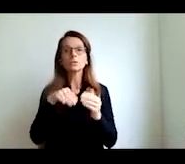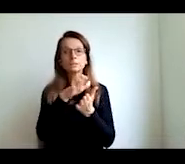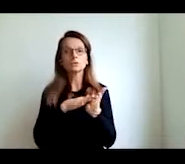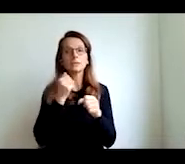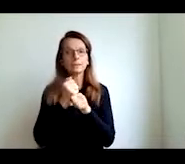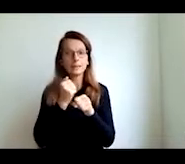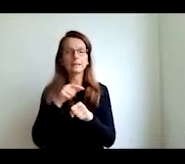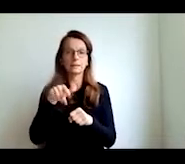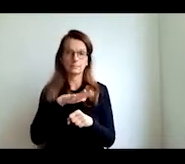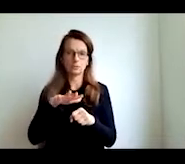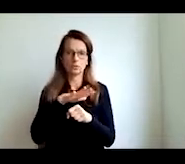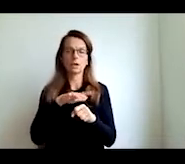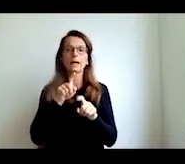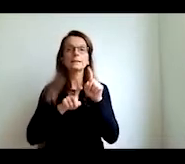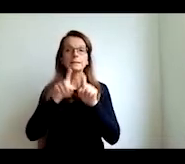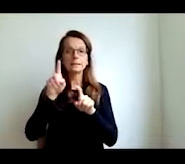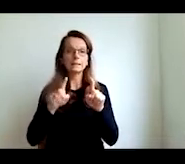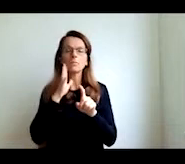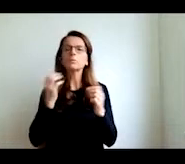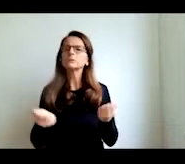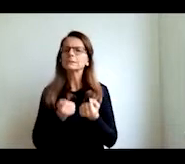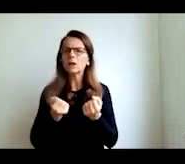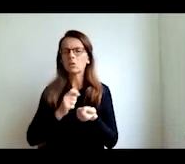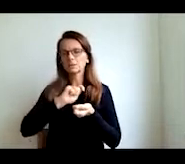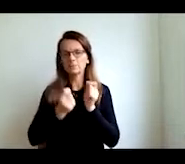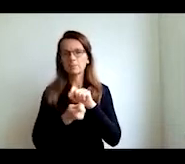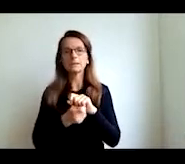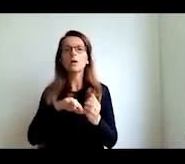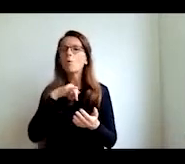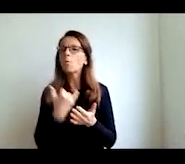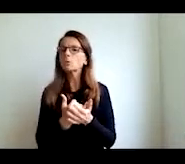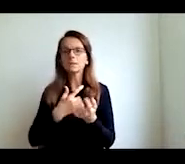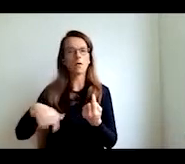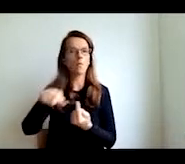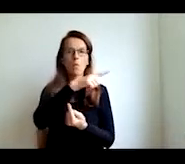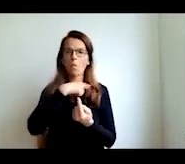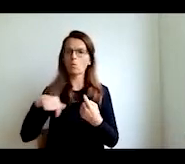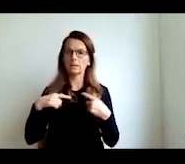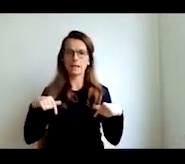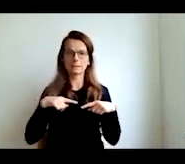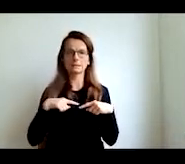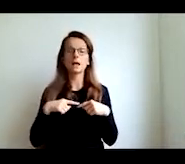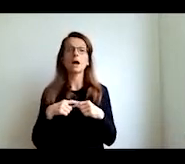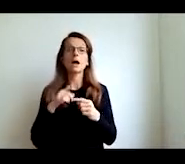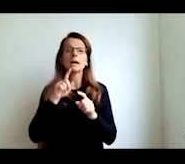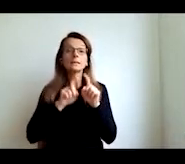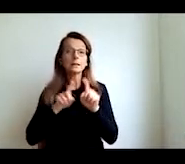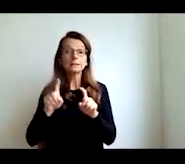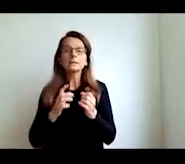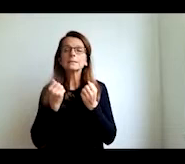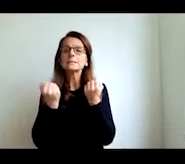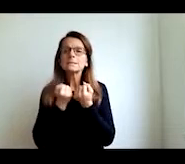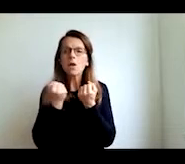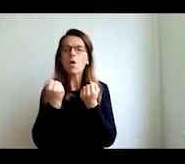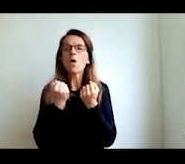will transform everything around us in fundamental ways now digitalization is incredibly democratizing everybody can participate